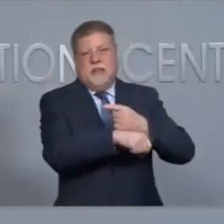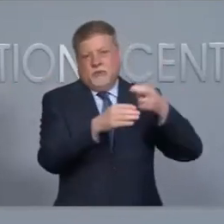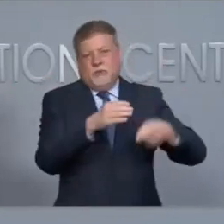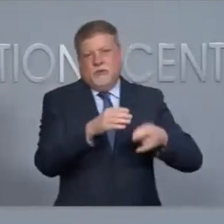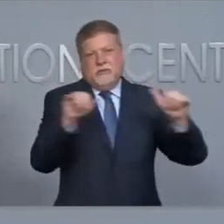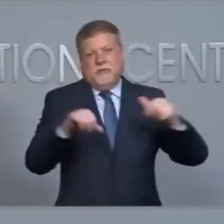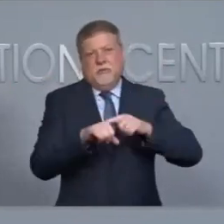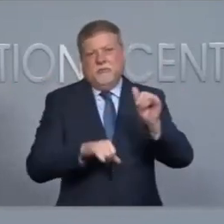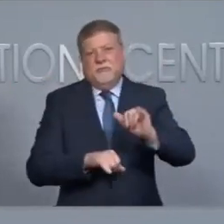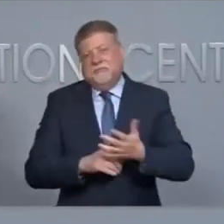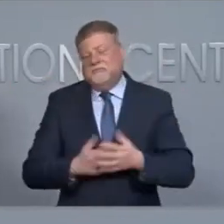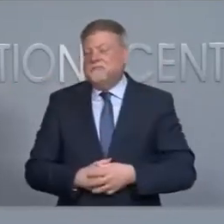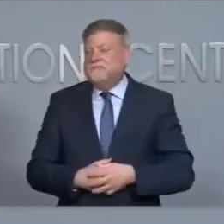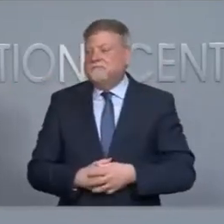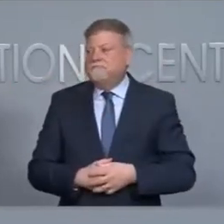well.